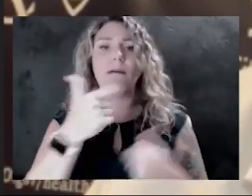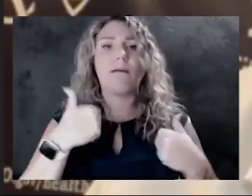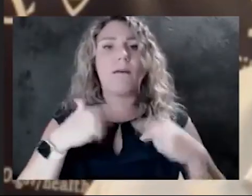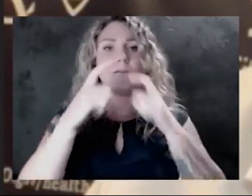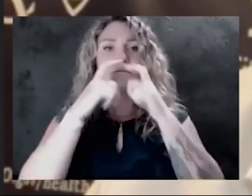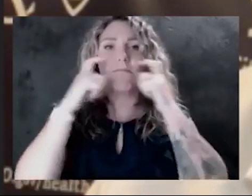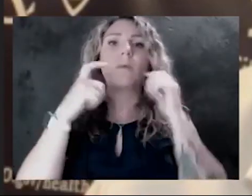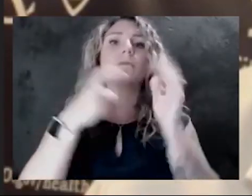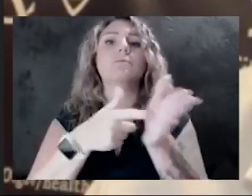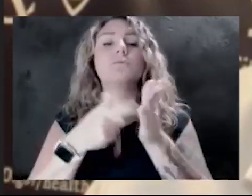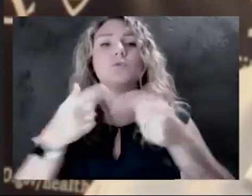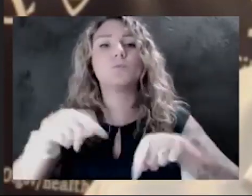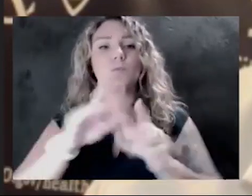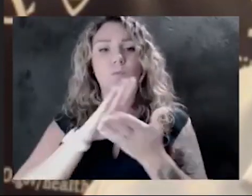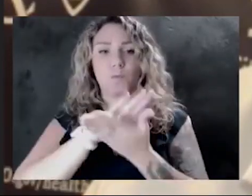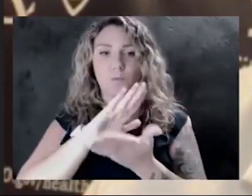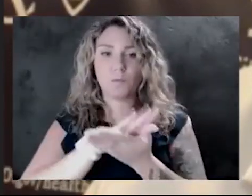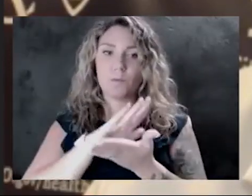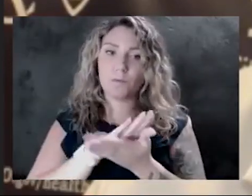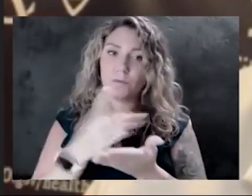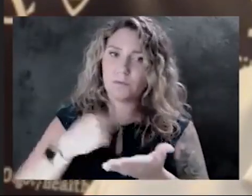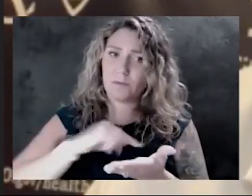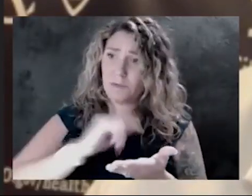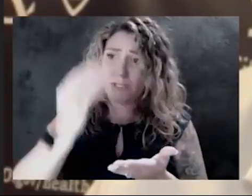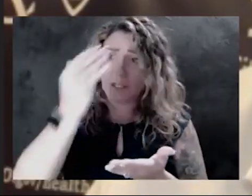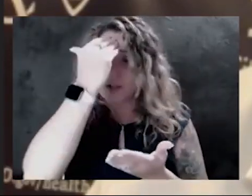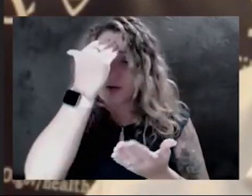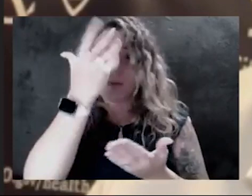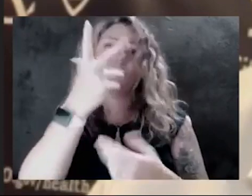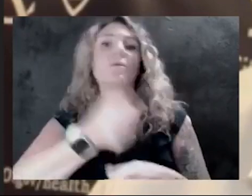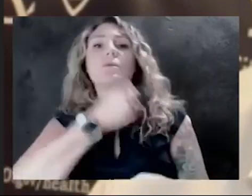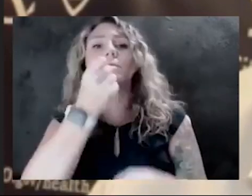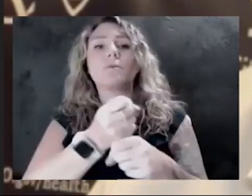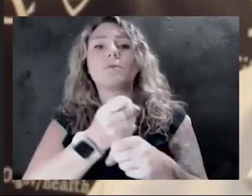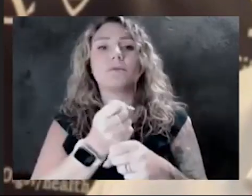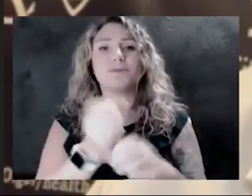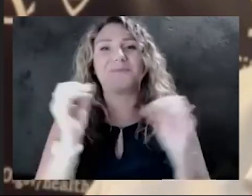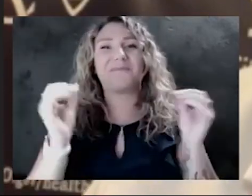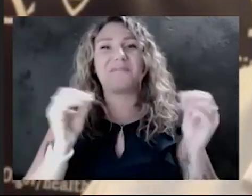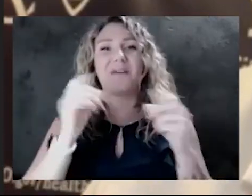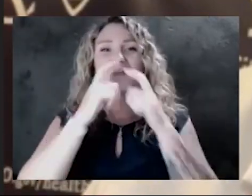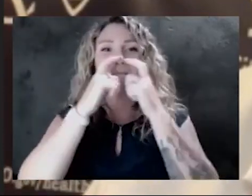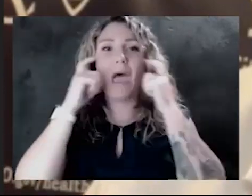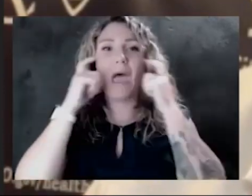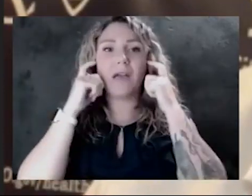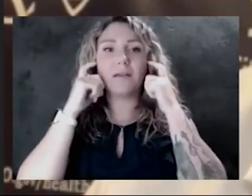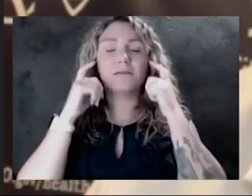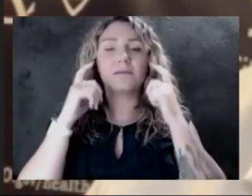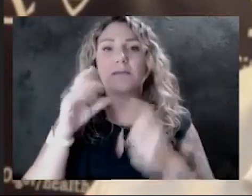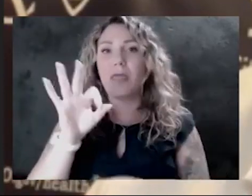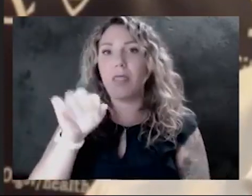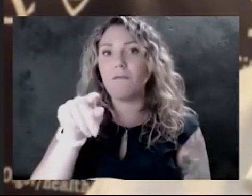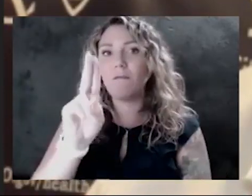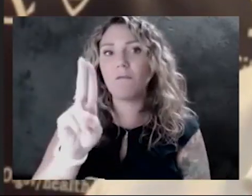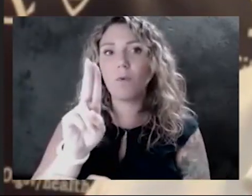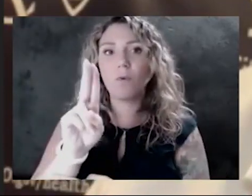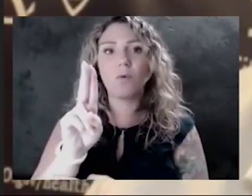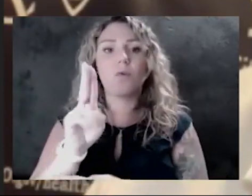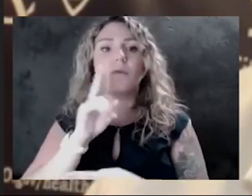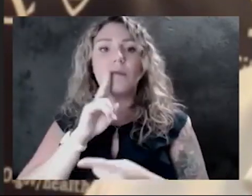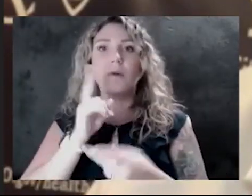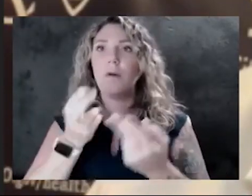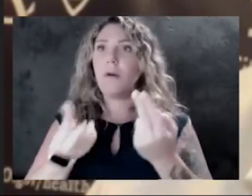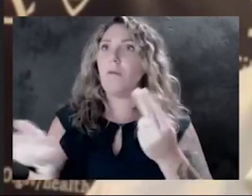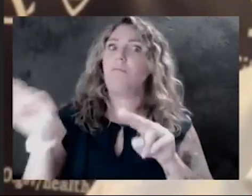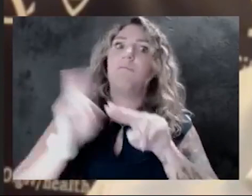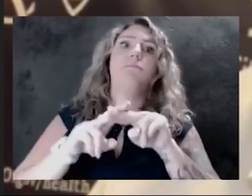And we know that in years where there haven't been masks worn, influenza just takes off